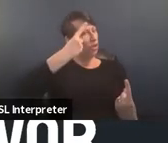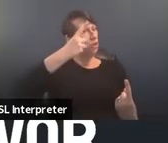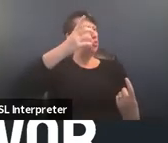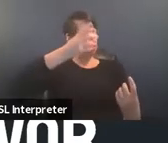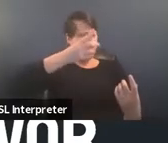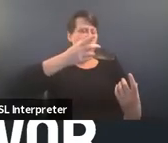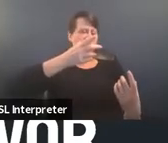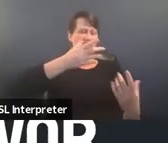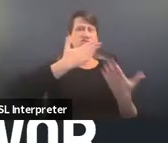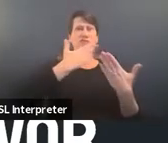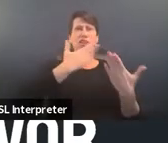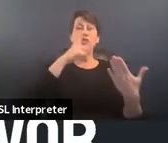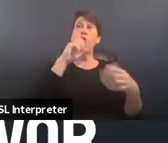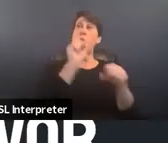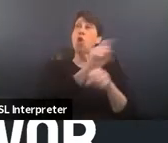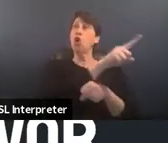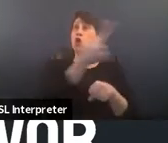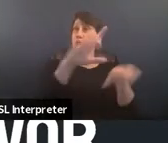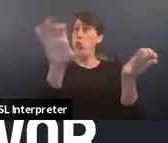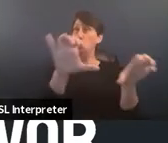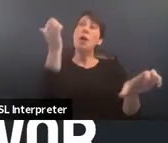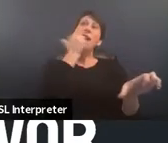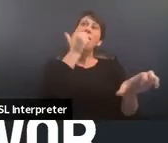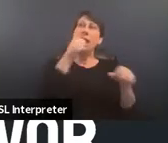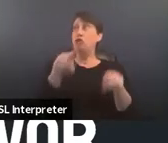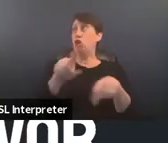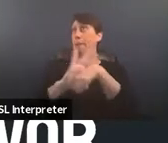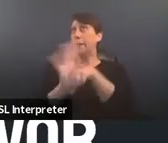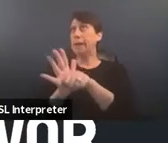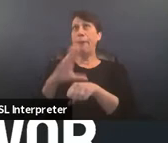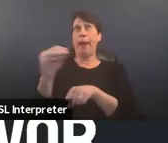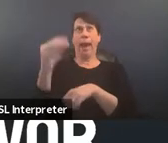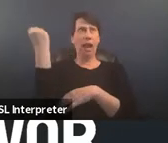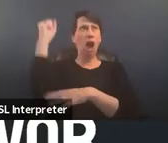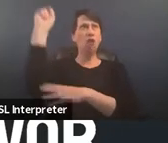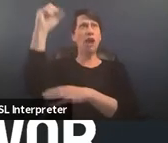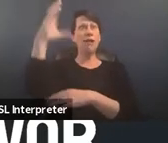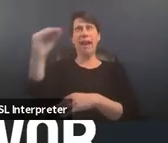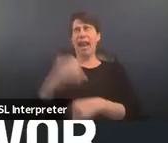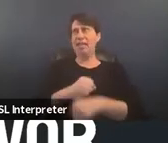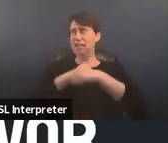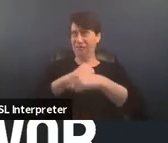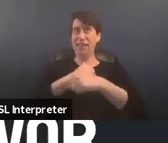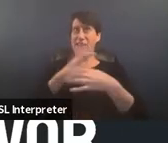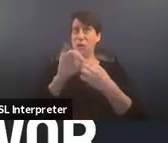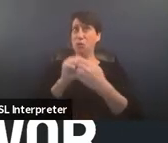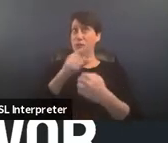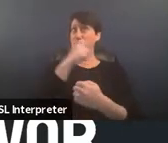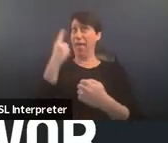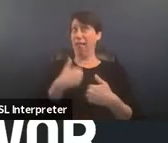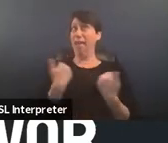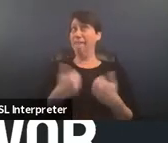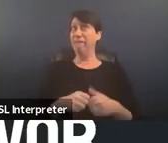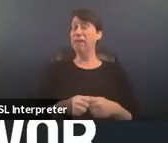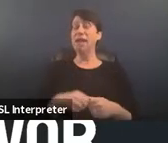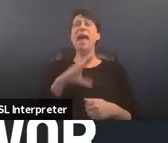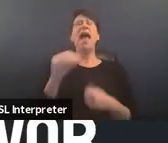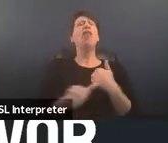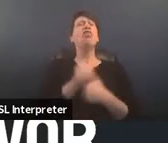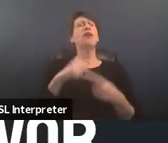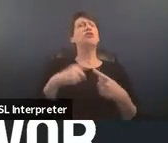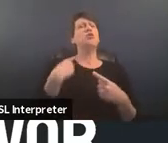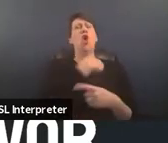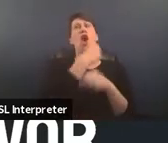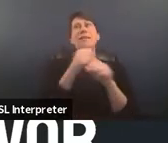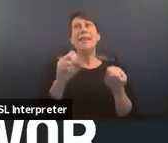moving every single day in the midst of pandemics and uprisings in defense of black life um and threats to our safety